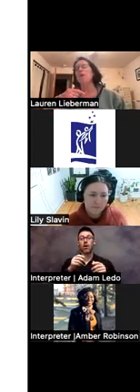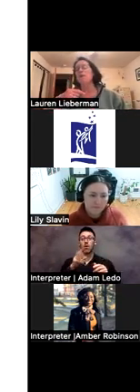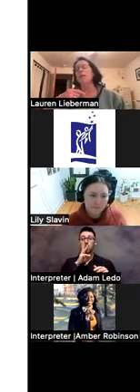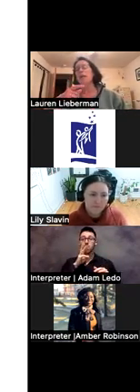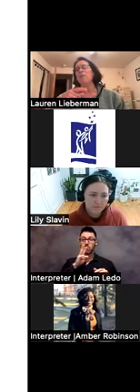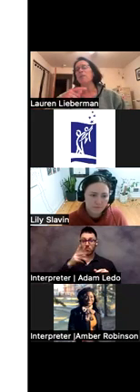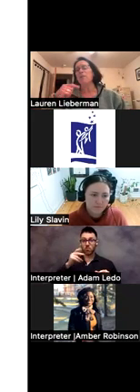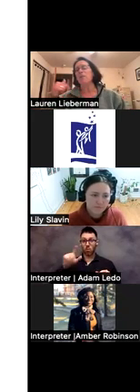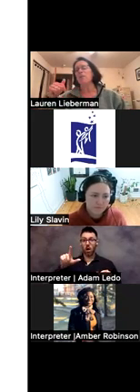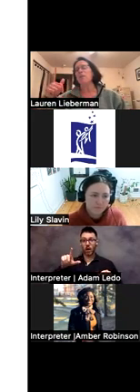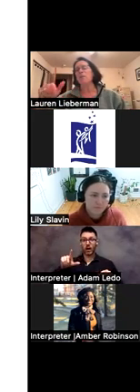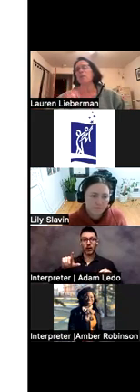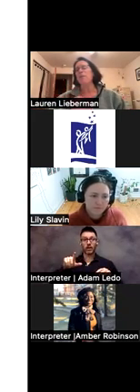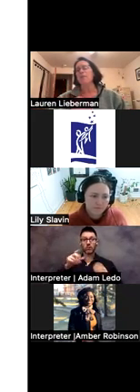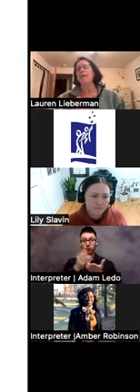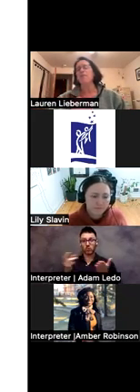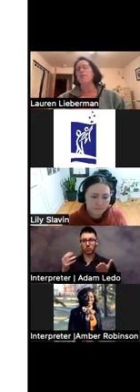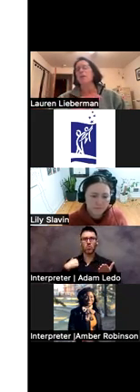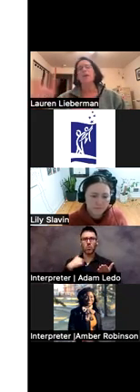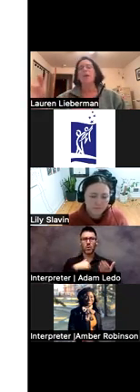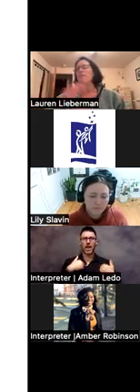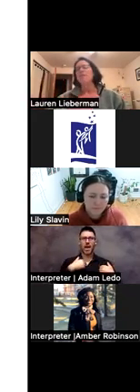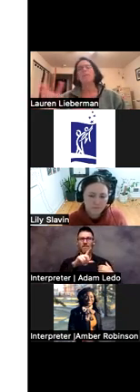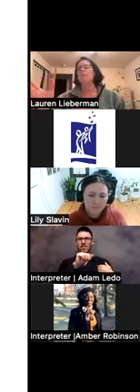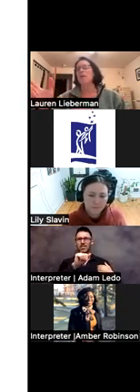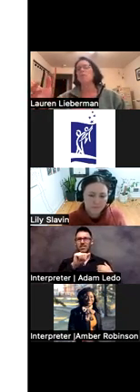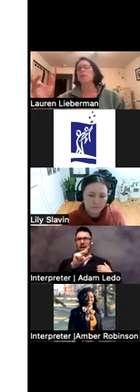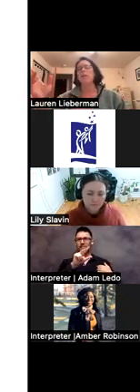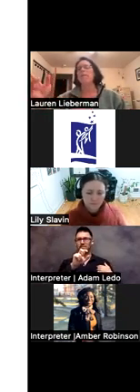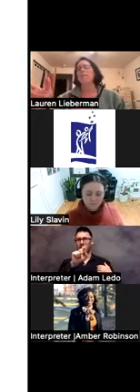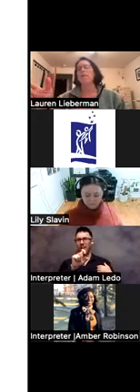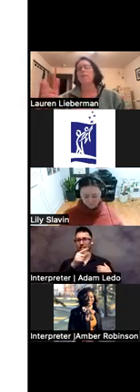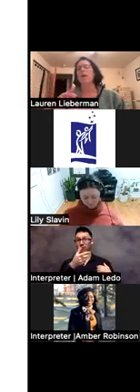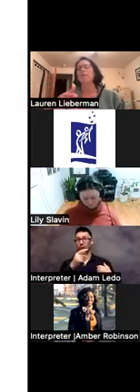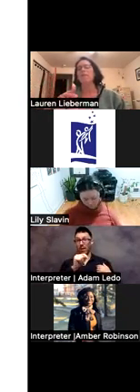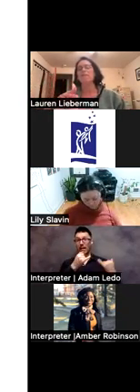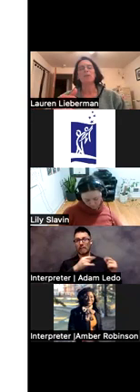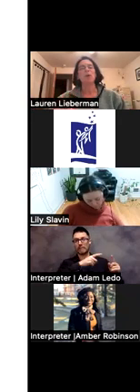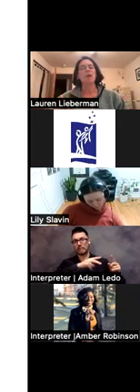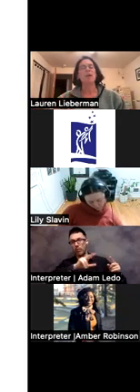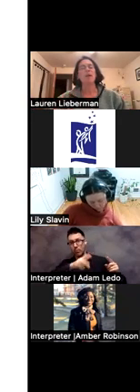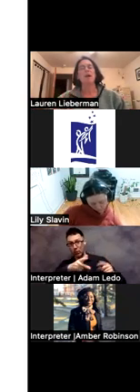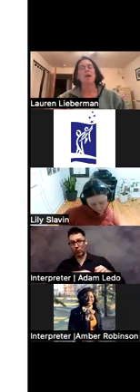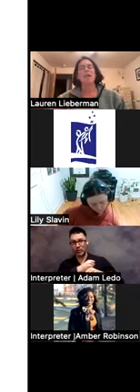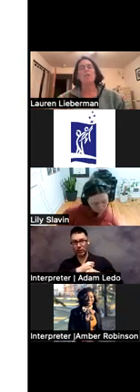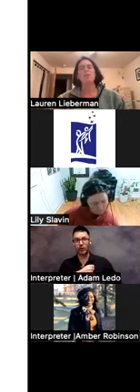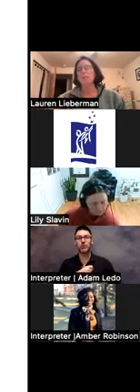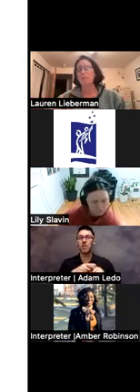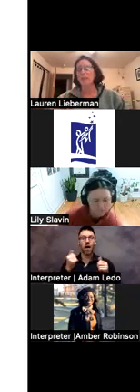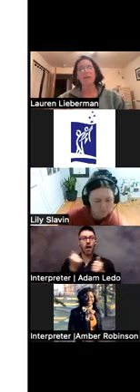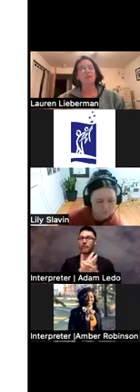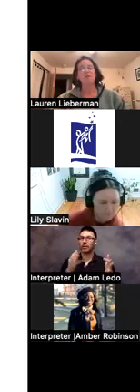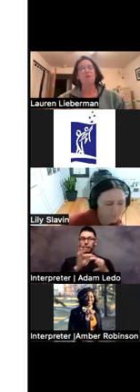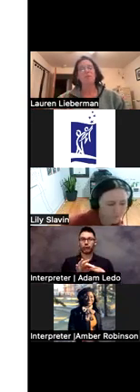Lavelle grant right now. And this is our third year of the grant. But last year, everything was about swimming. We had a family conference for swimming and it was